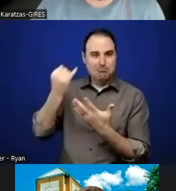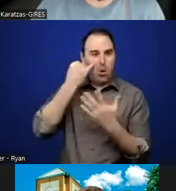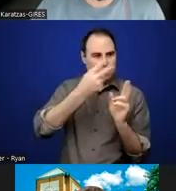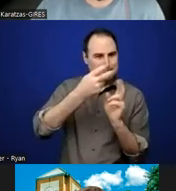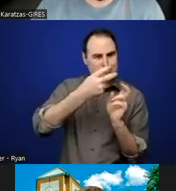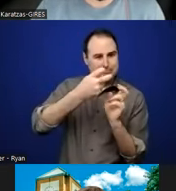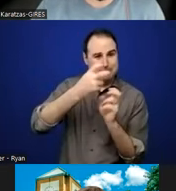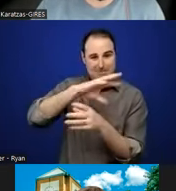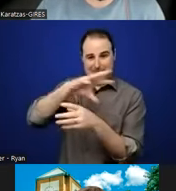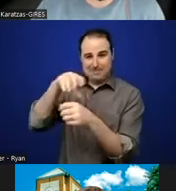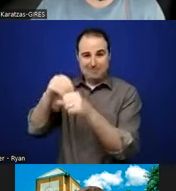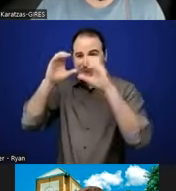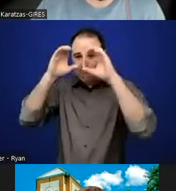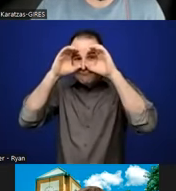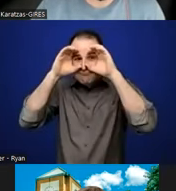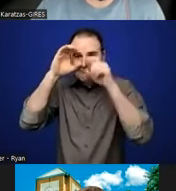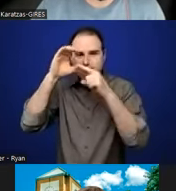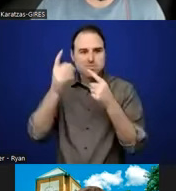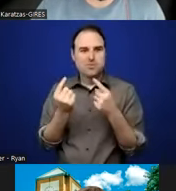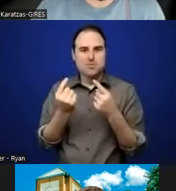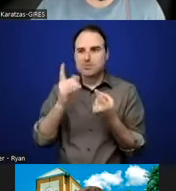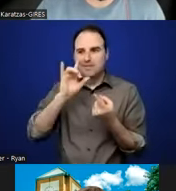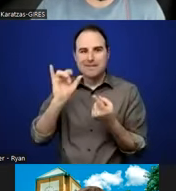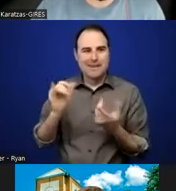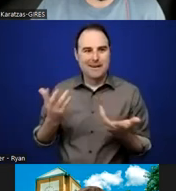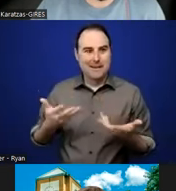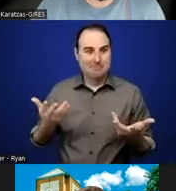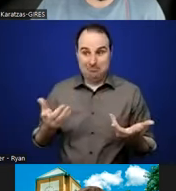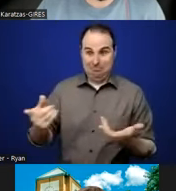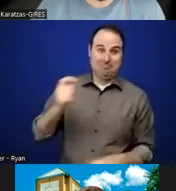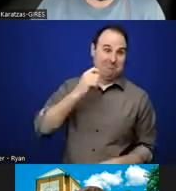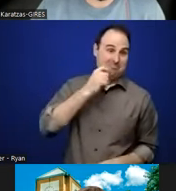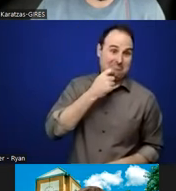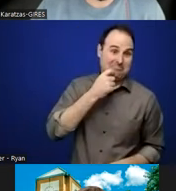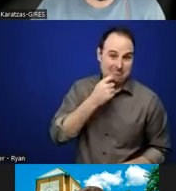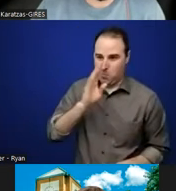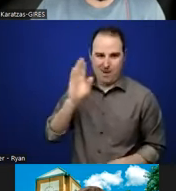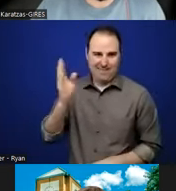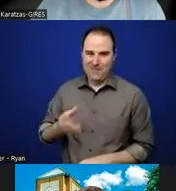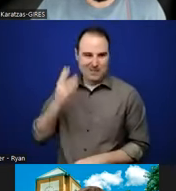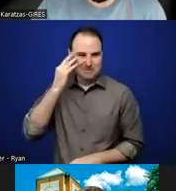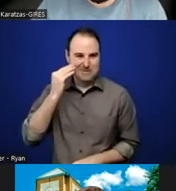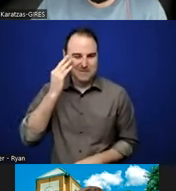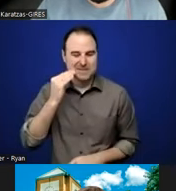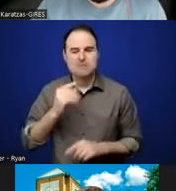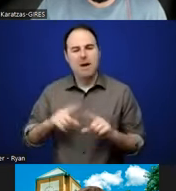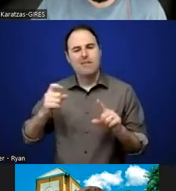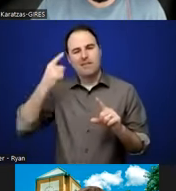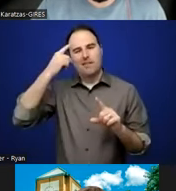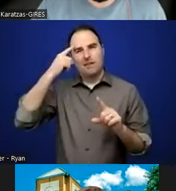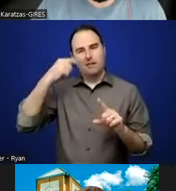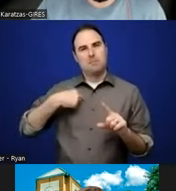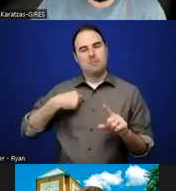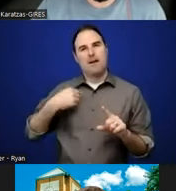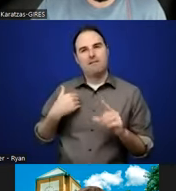in that, but it seems like an incredible possibility. And I think it's looking at what resources do you have inside of yourself. And then it doesn't